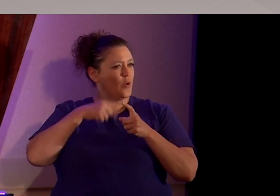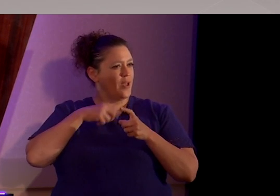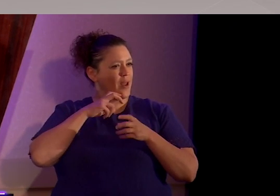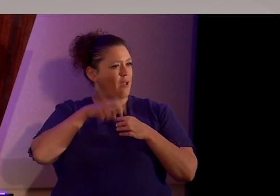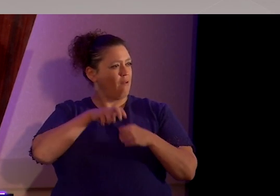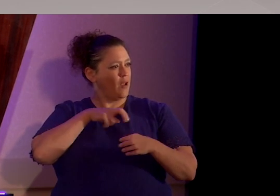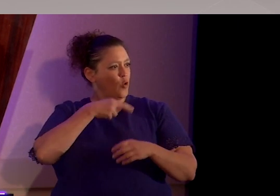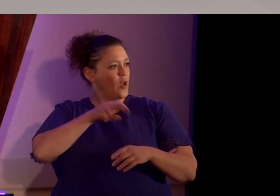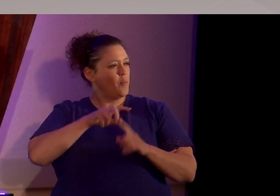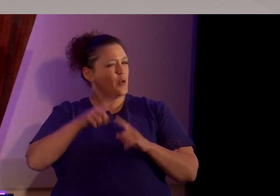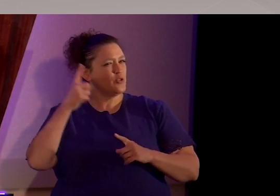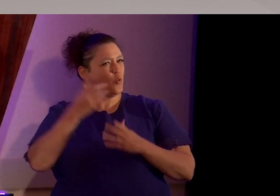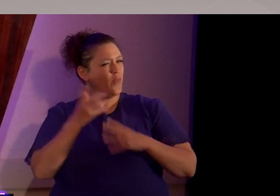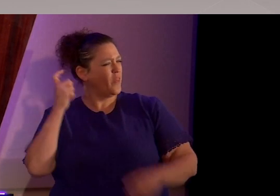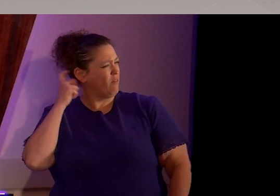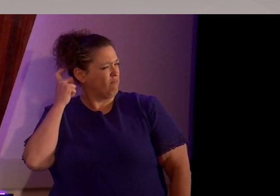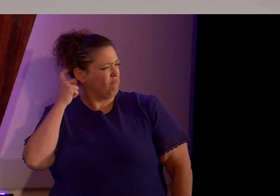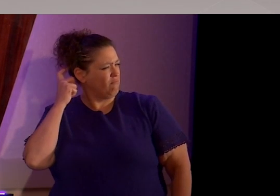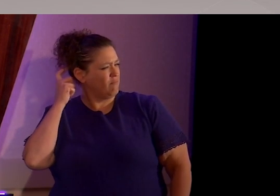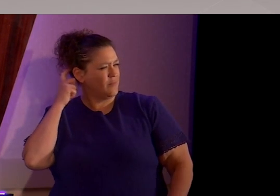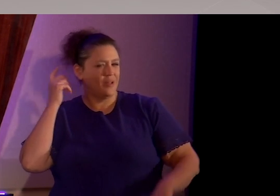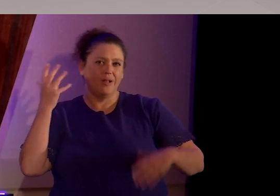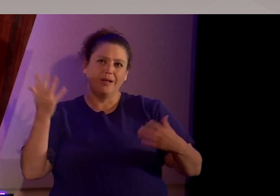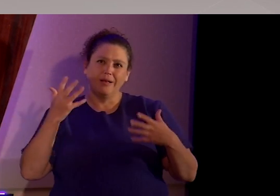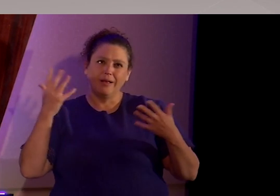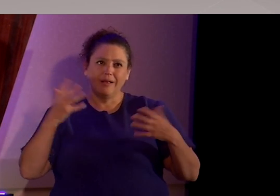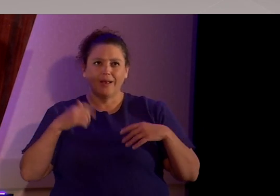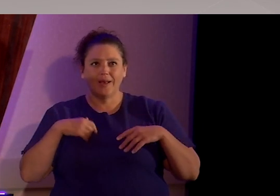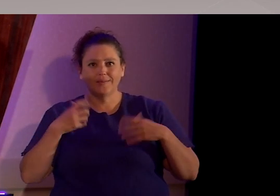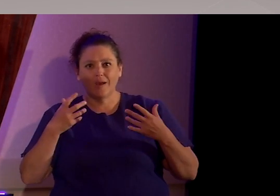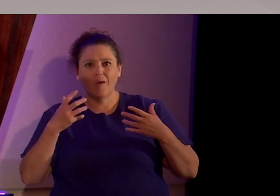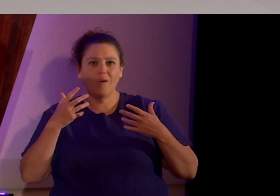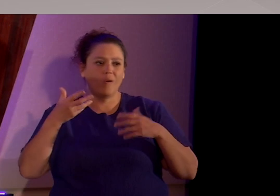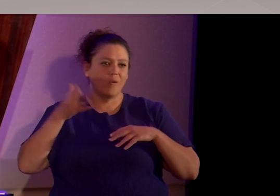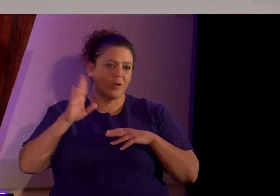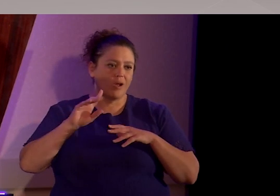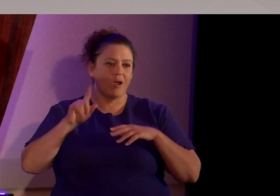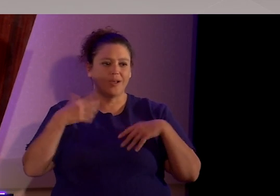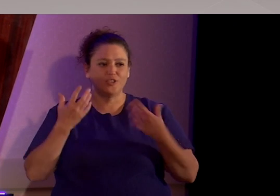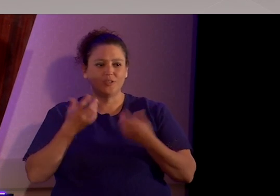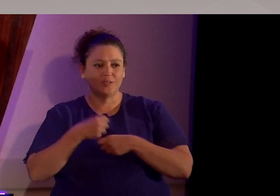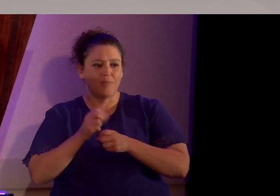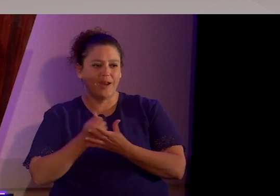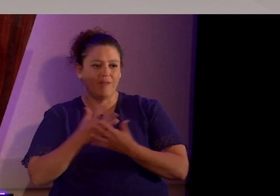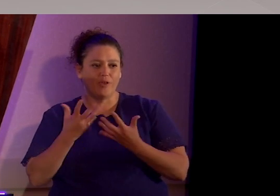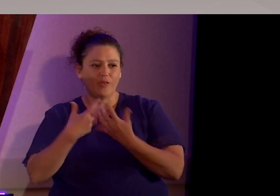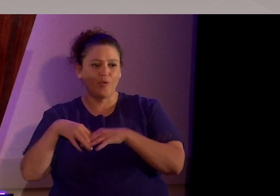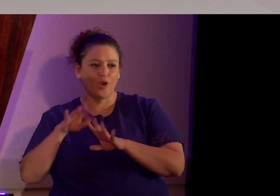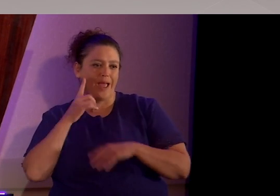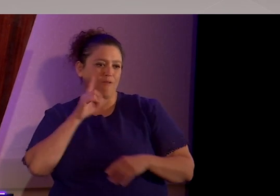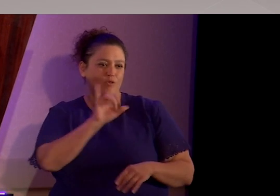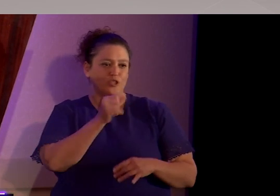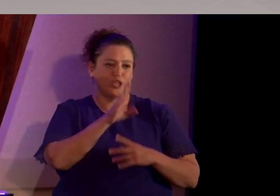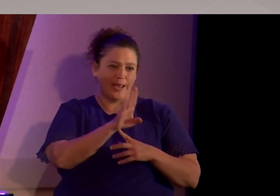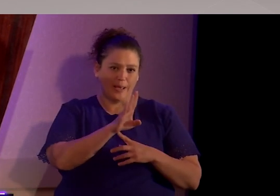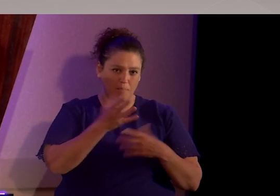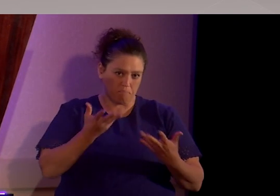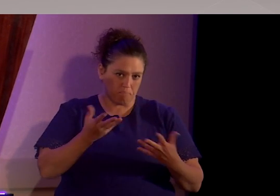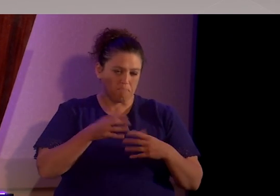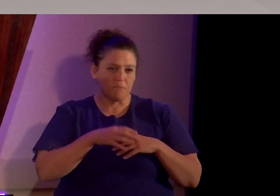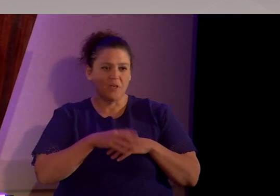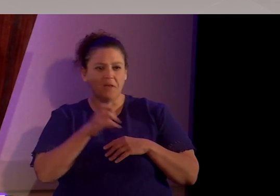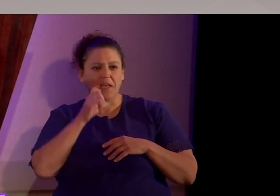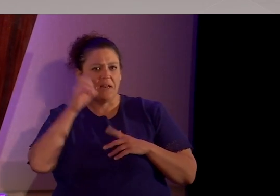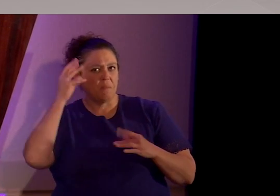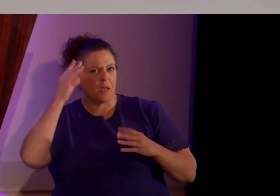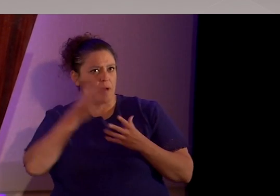little nagging thing. I mean, I rationalized, and I'm like, well, God just made it work out for Jacob, and didn't think about it